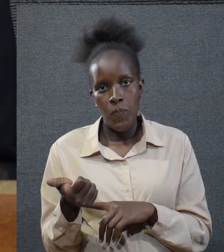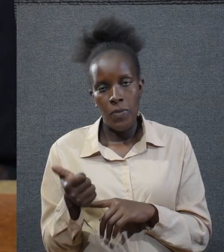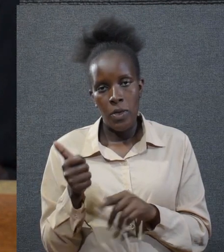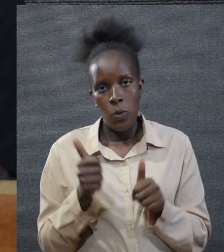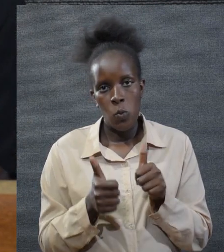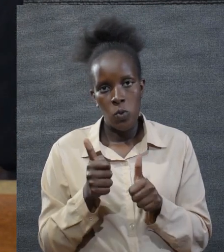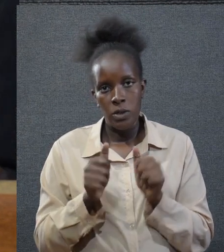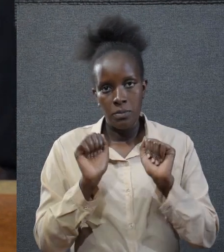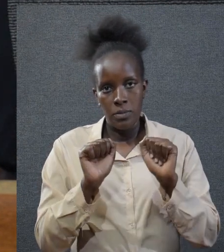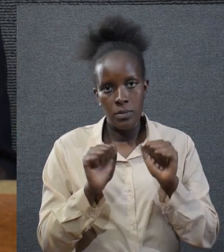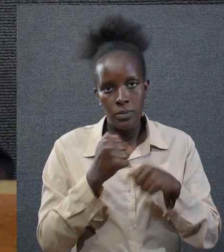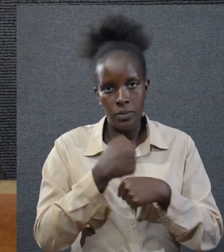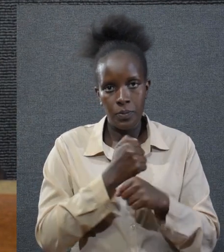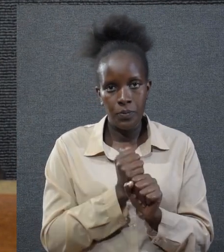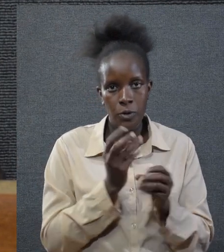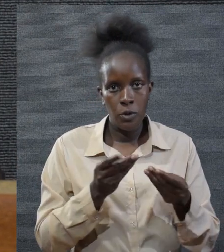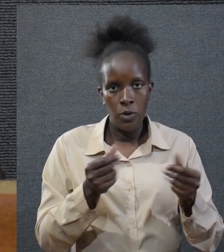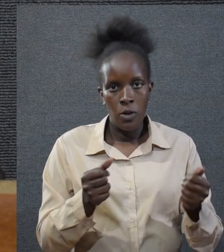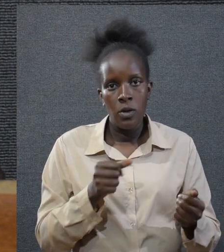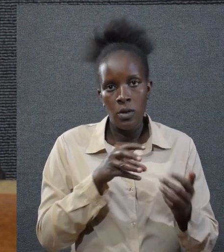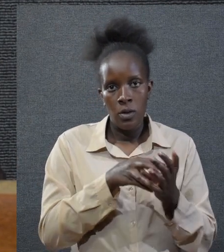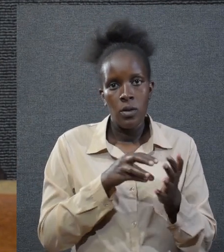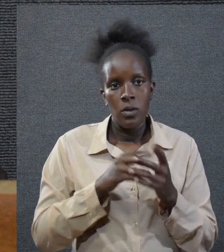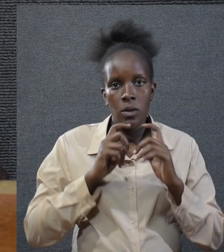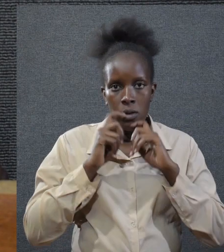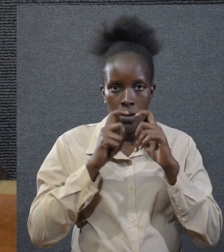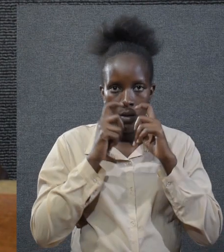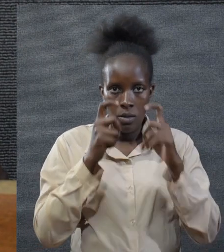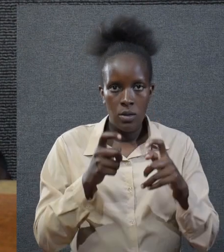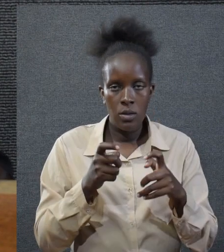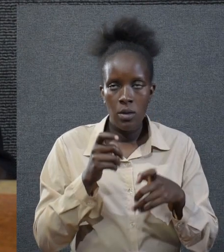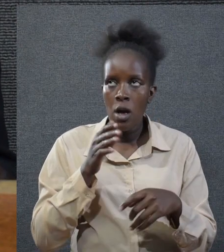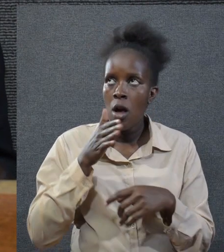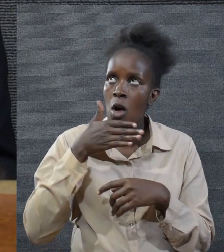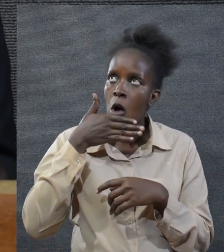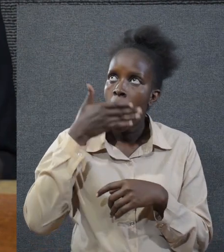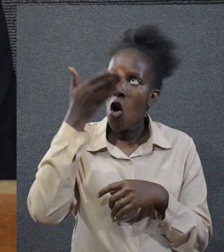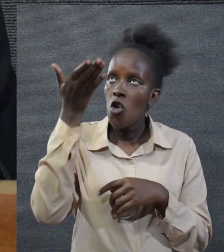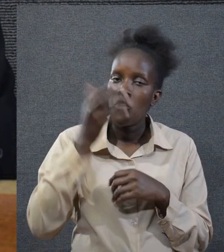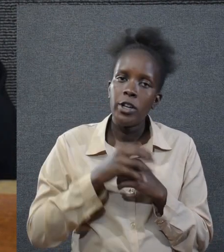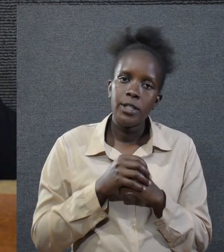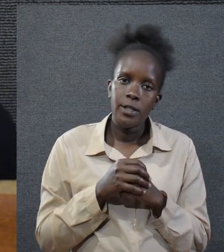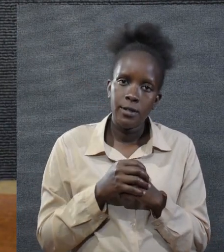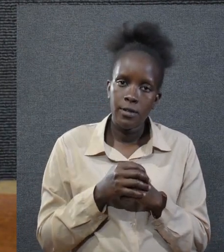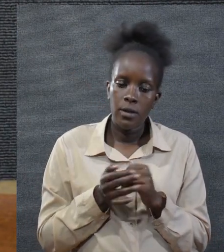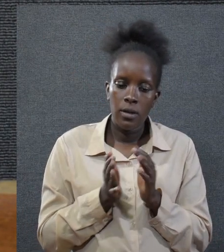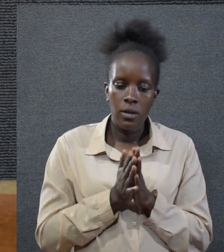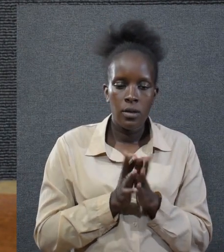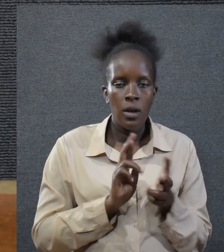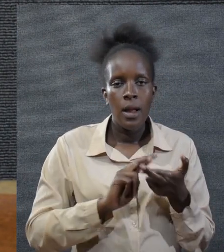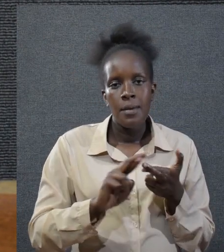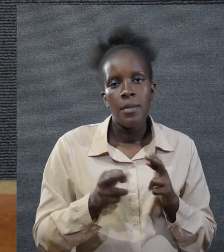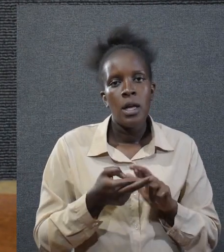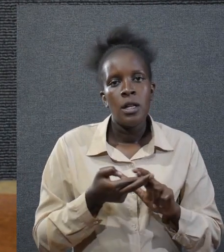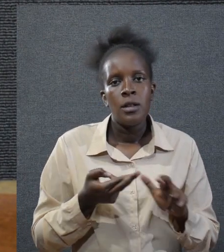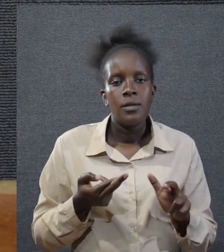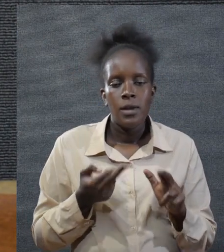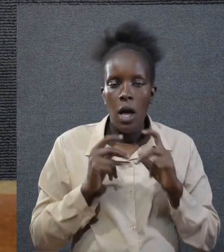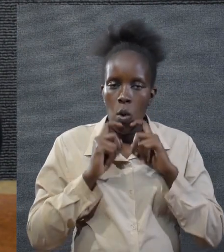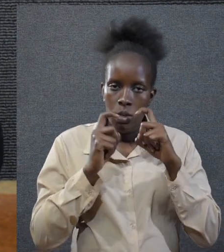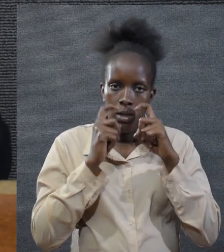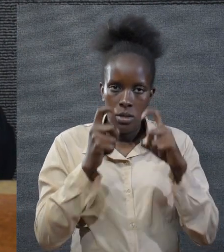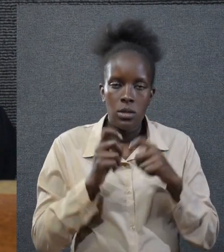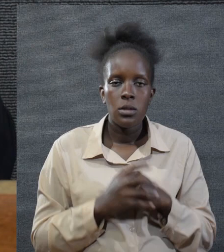we may do dealing with the consequence of sin is confess and